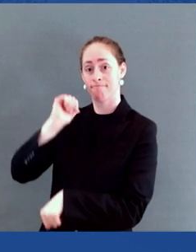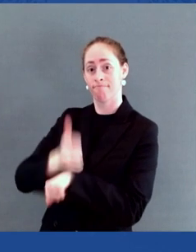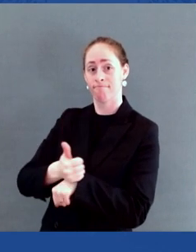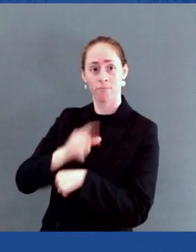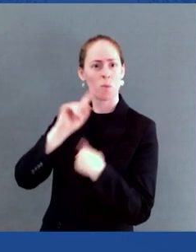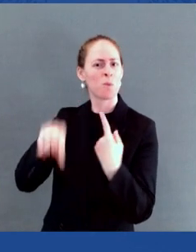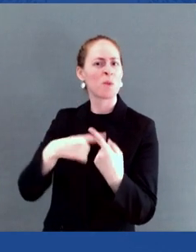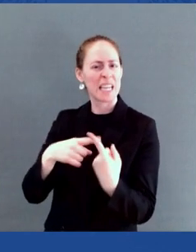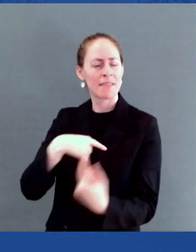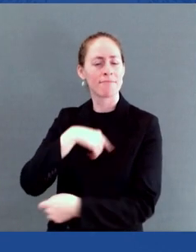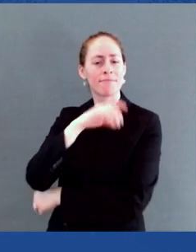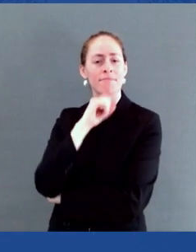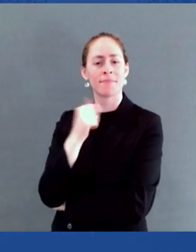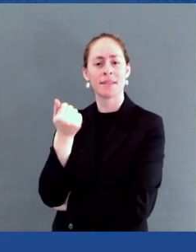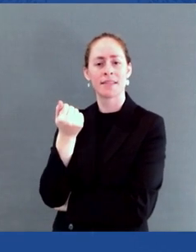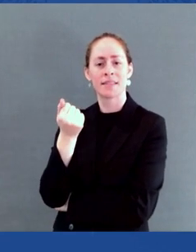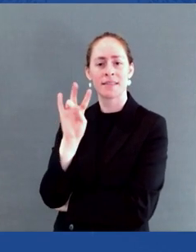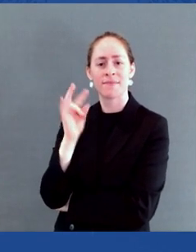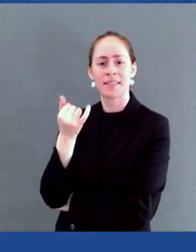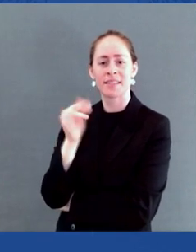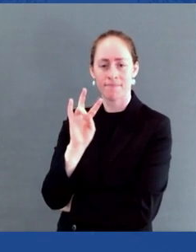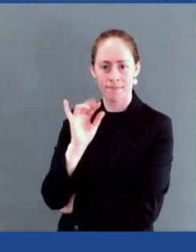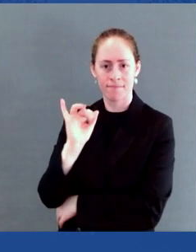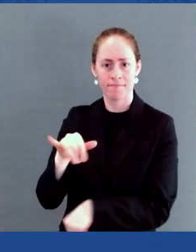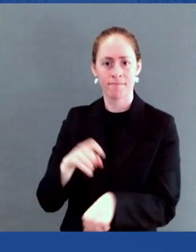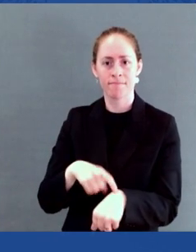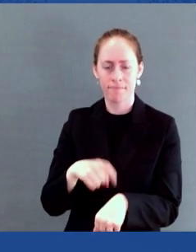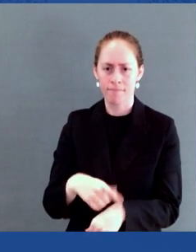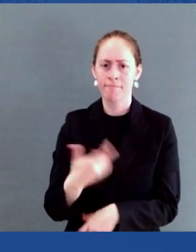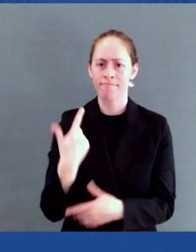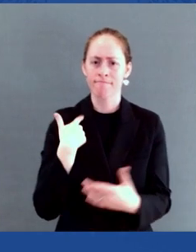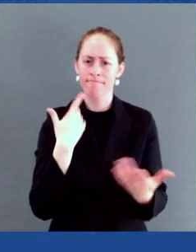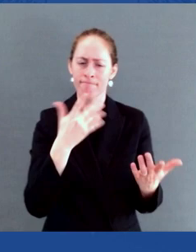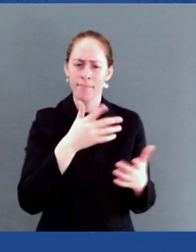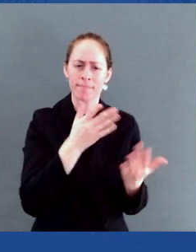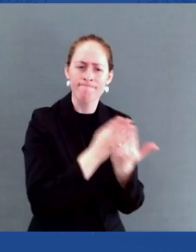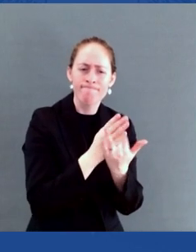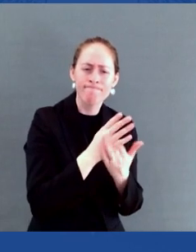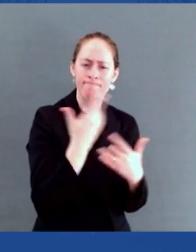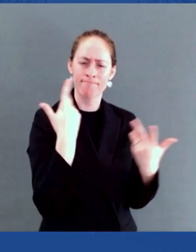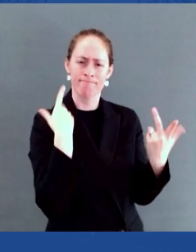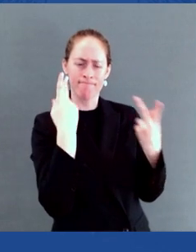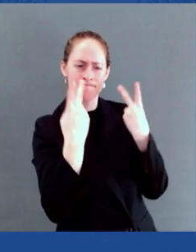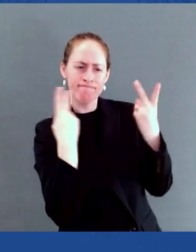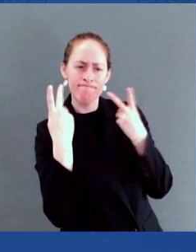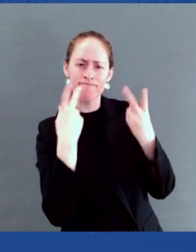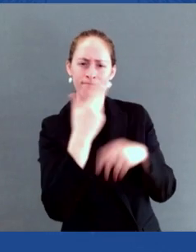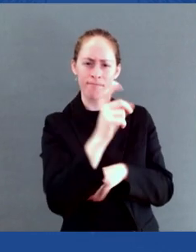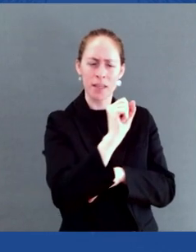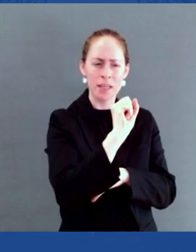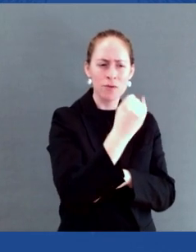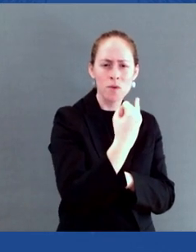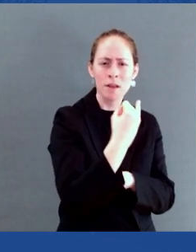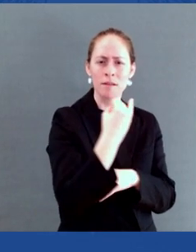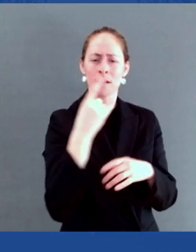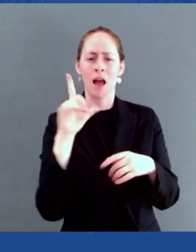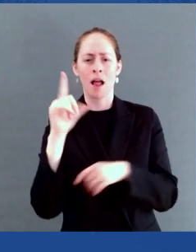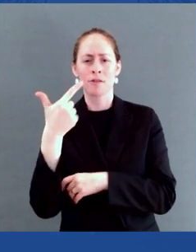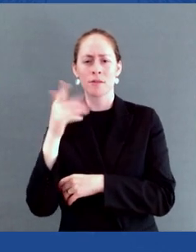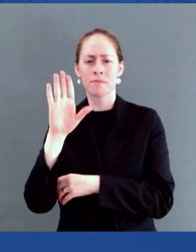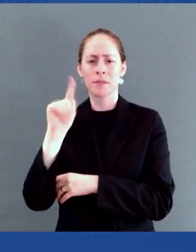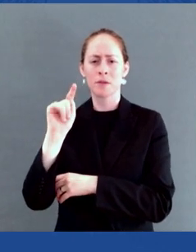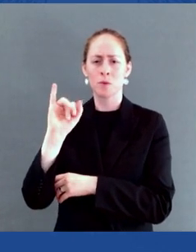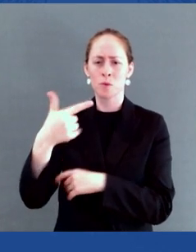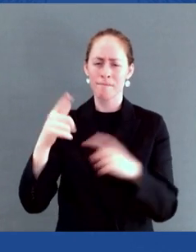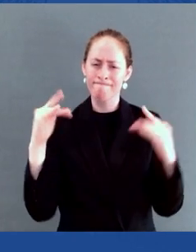quality of life and human dignity of LGBTQ people. At that time, platforms like this were